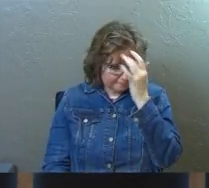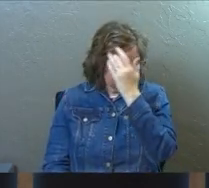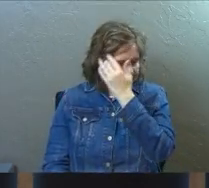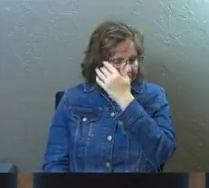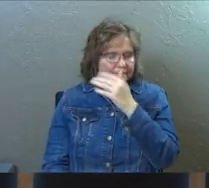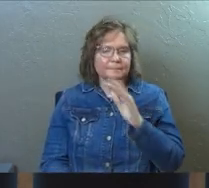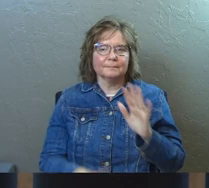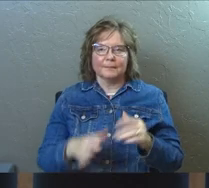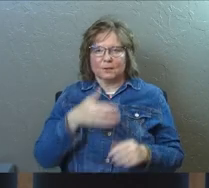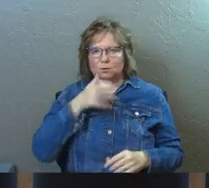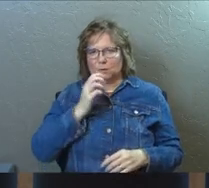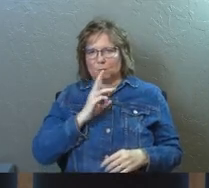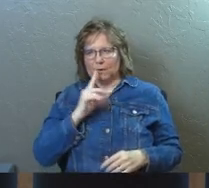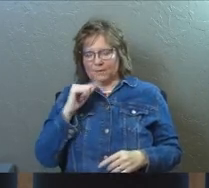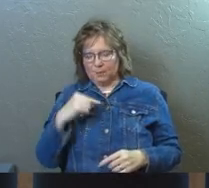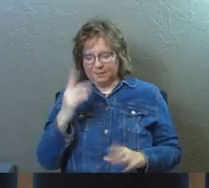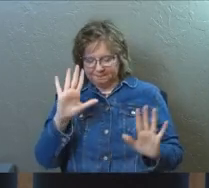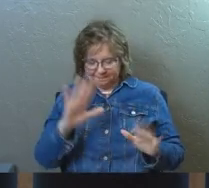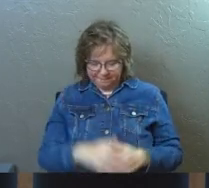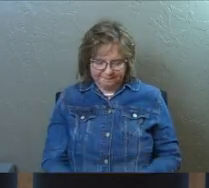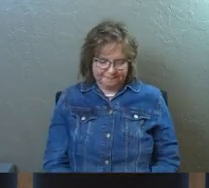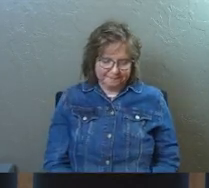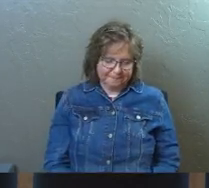Okay. Take a drink of water for this one.